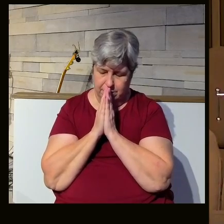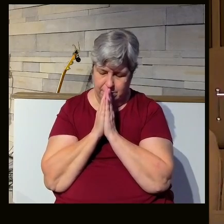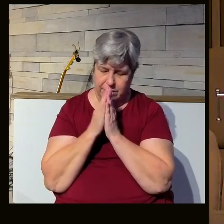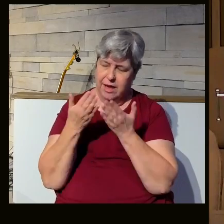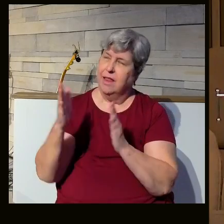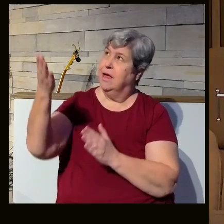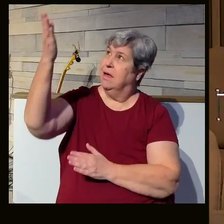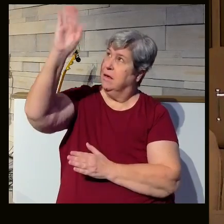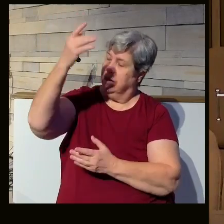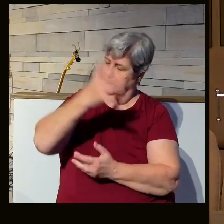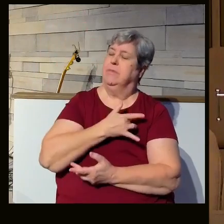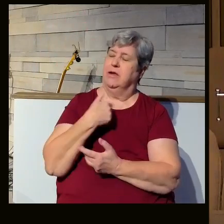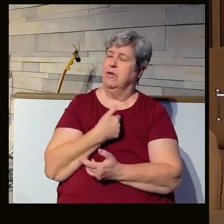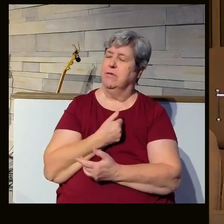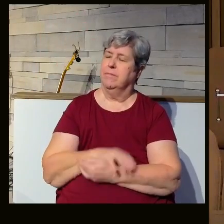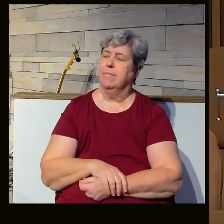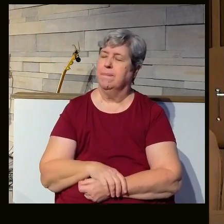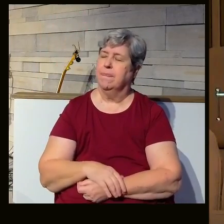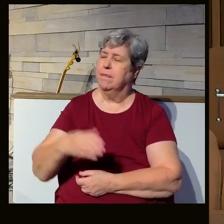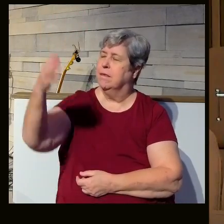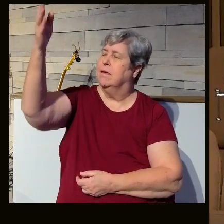Let's let God speak to us through his spirit. Lord God,